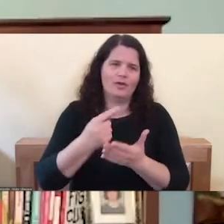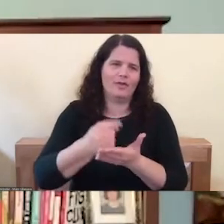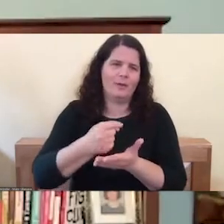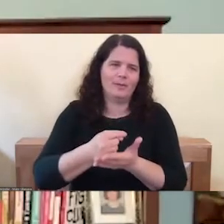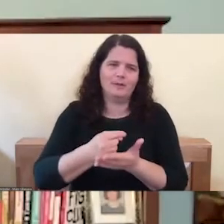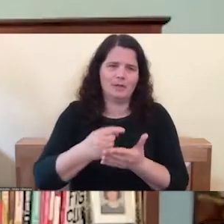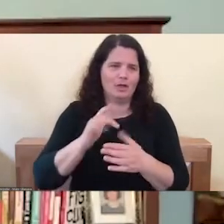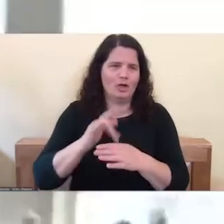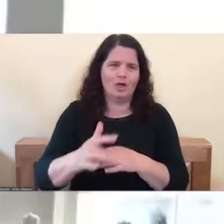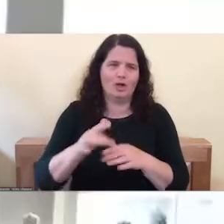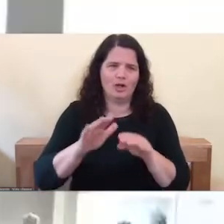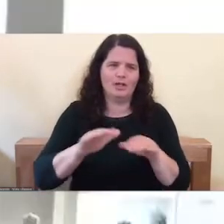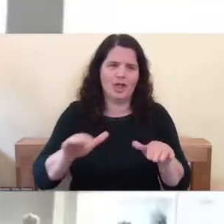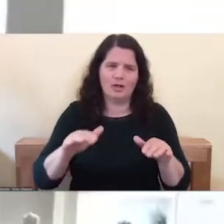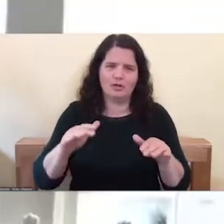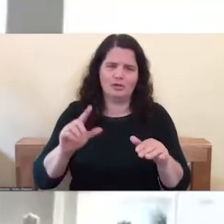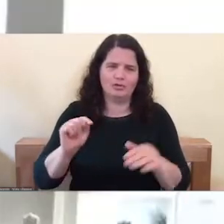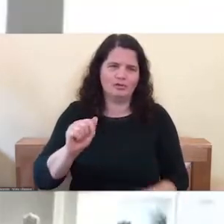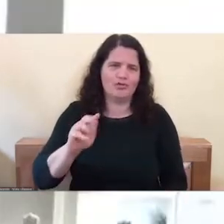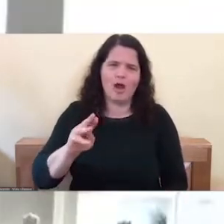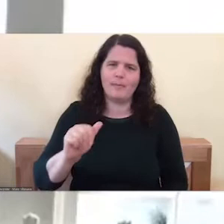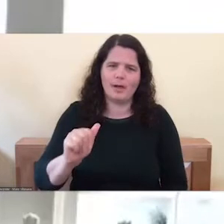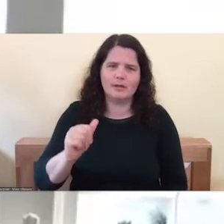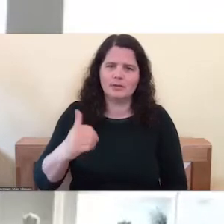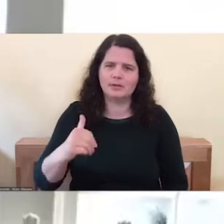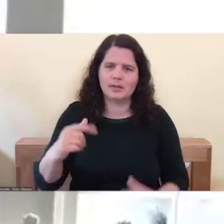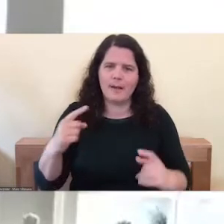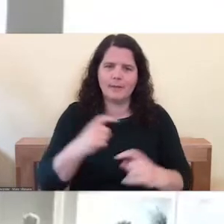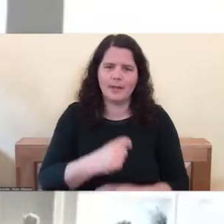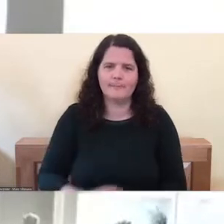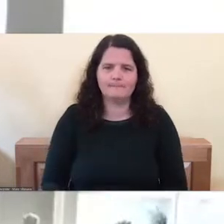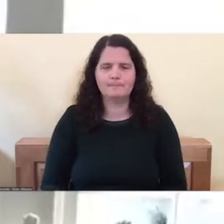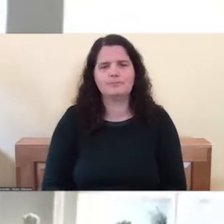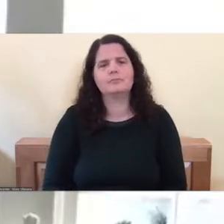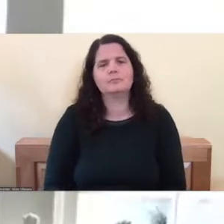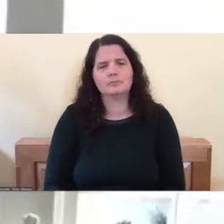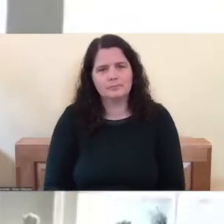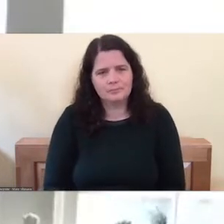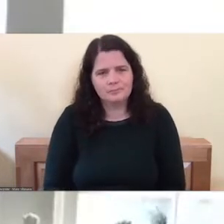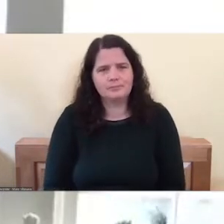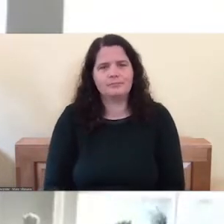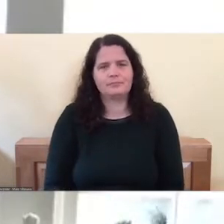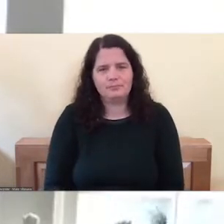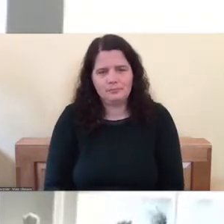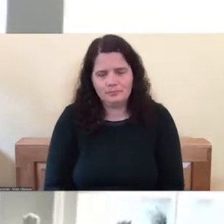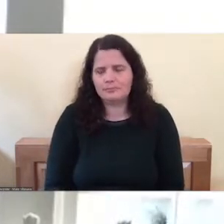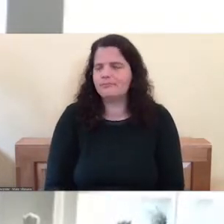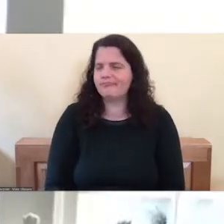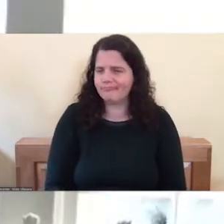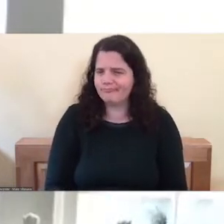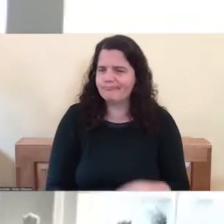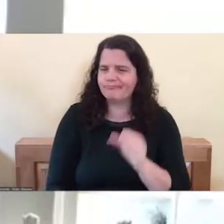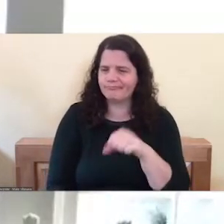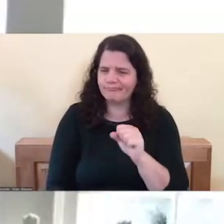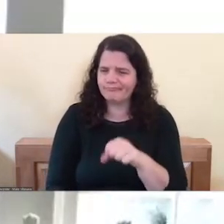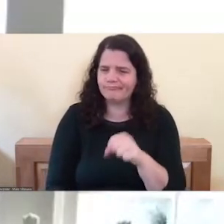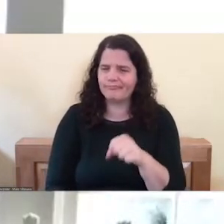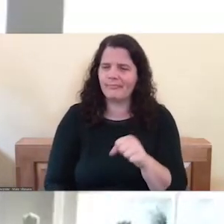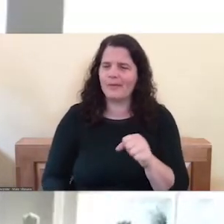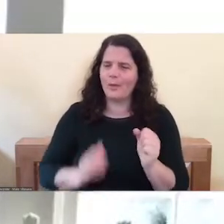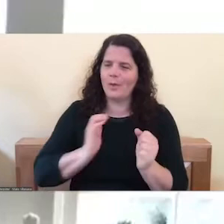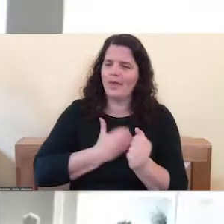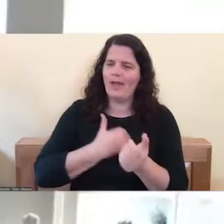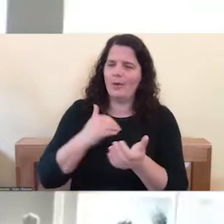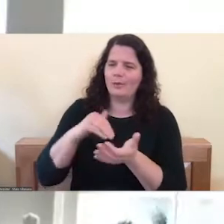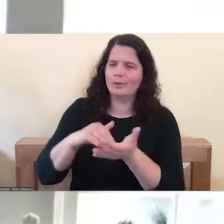complicated. Absolutely. You know, in, in the students we've had, um, I think one of the things that we encourage them is to be patient